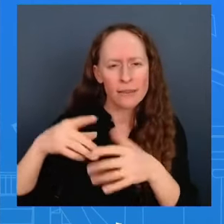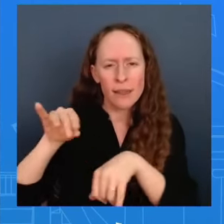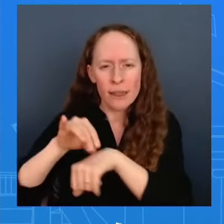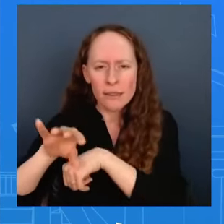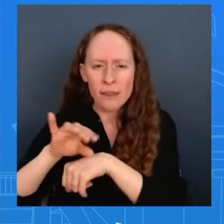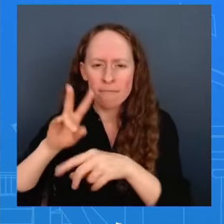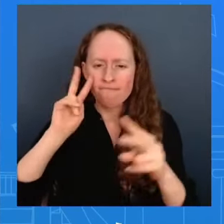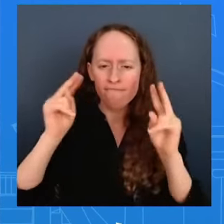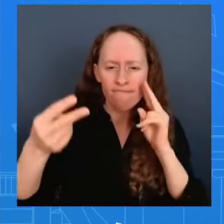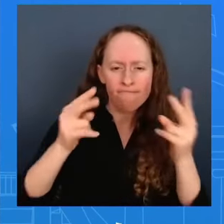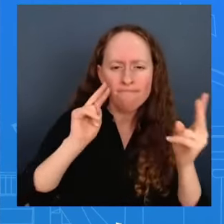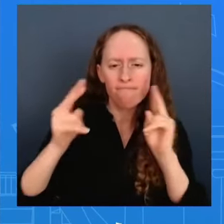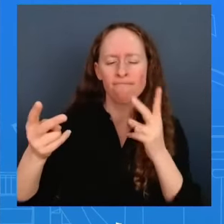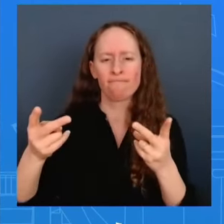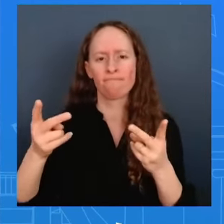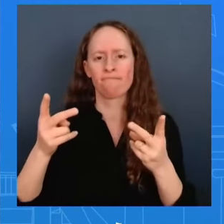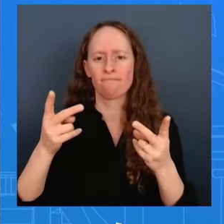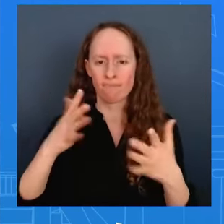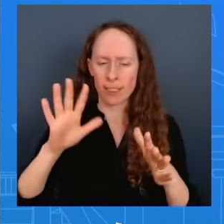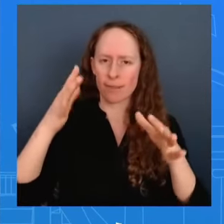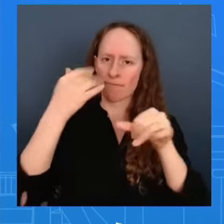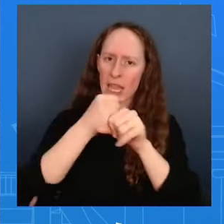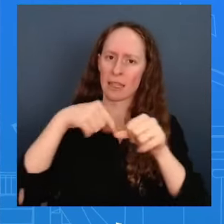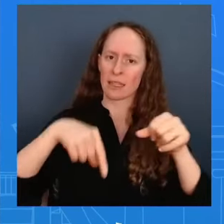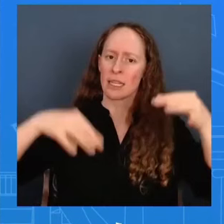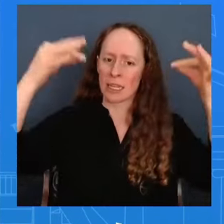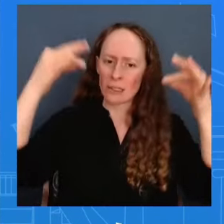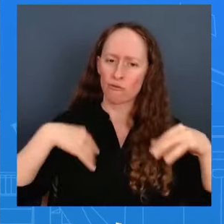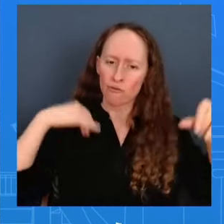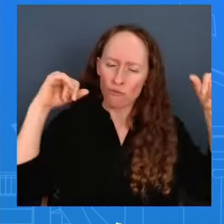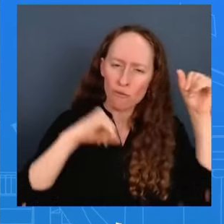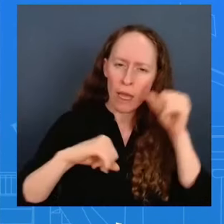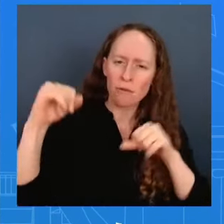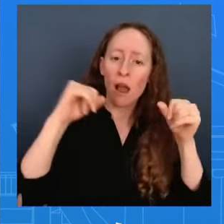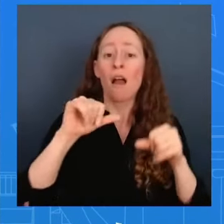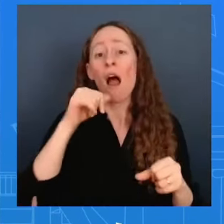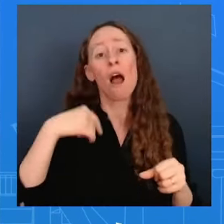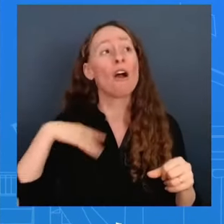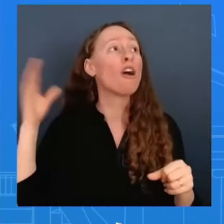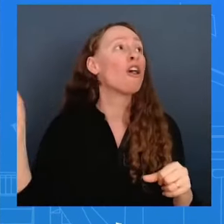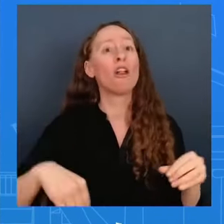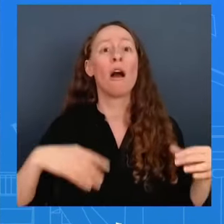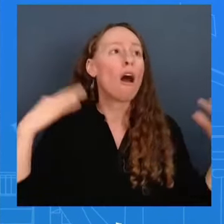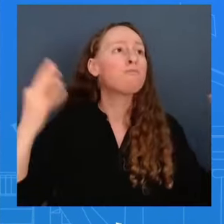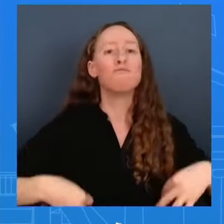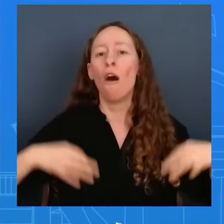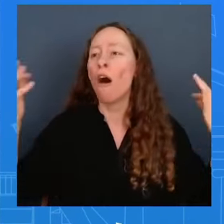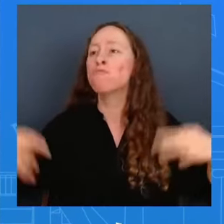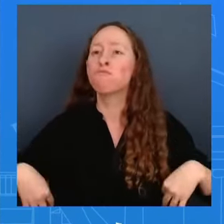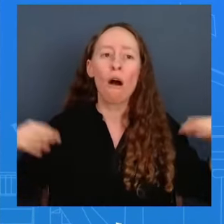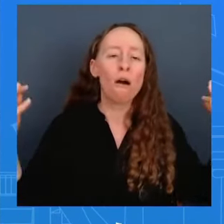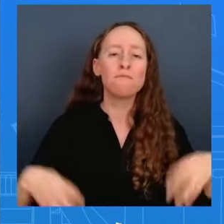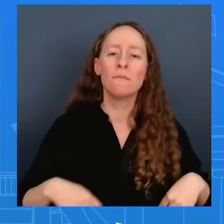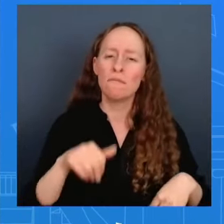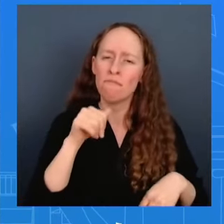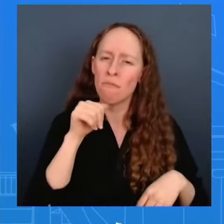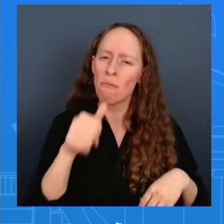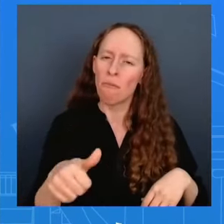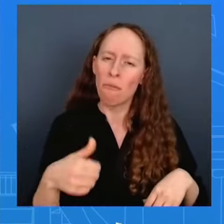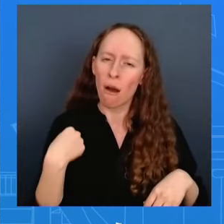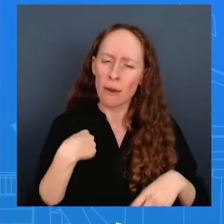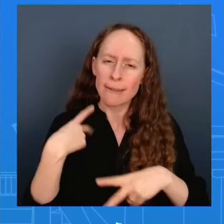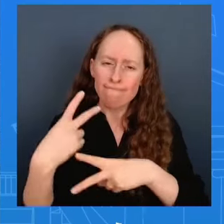strategic and not chaotic they are designed to be effective and not emotional awesome okay